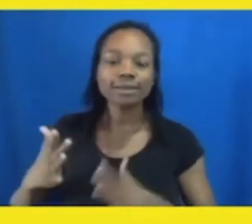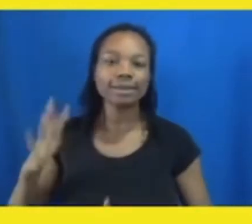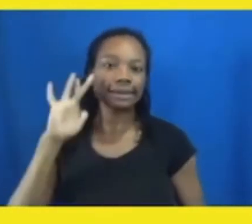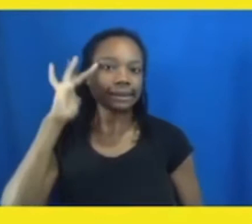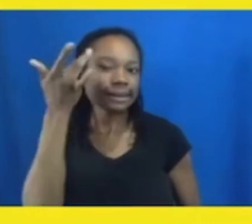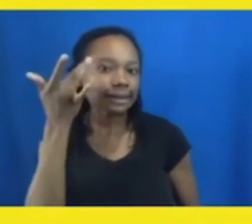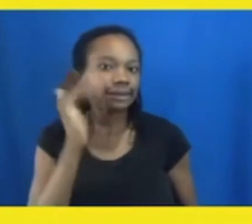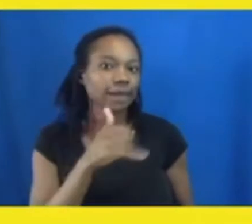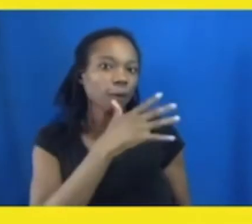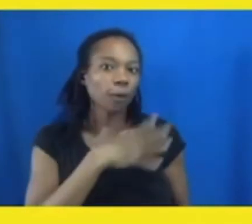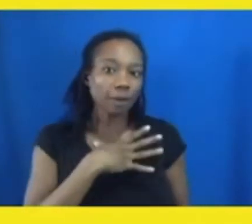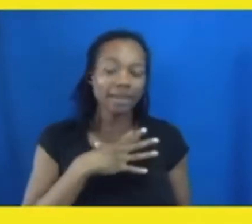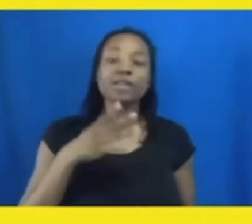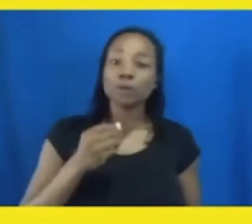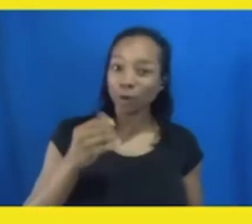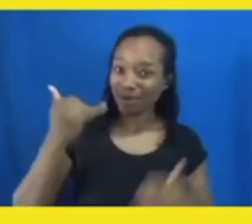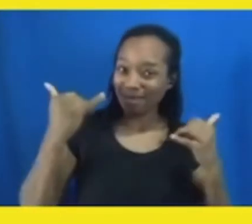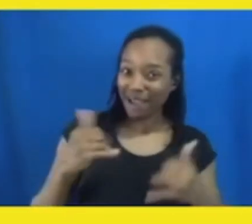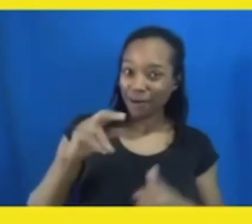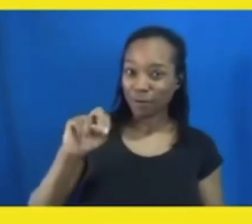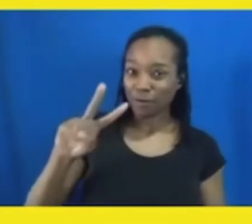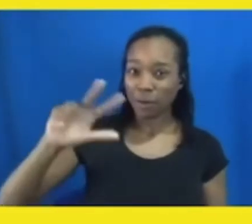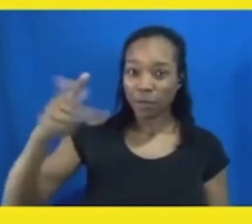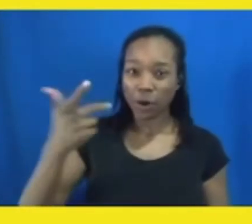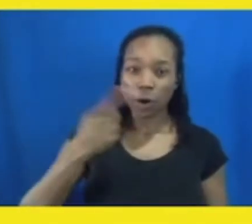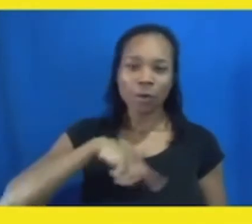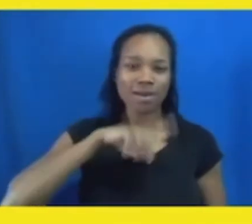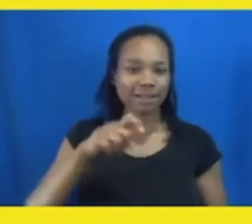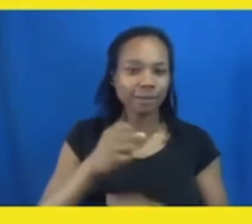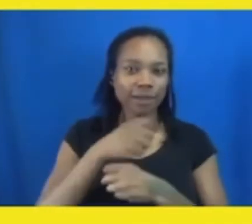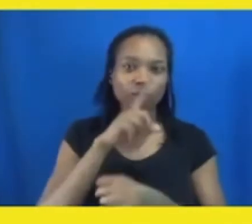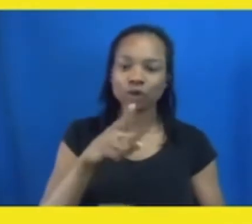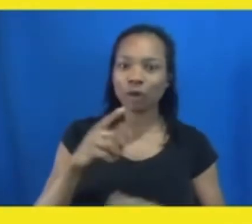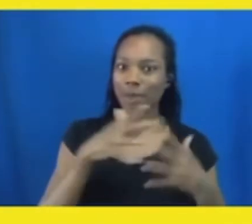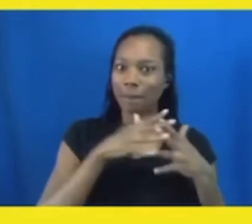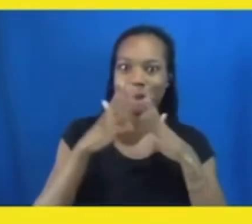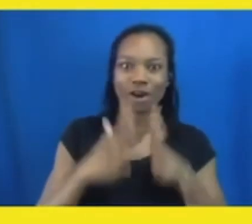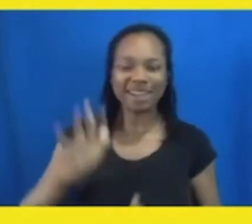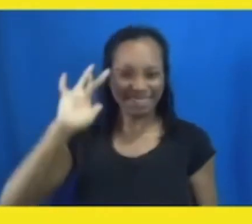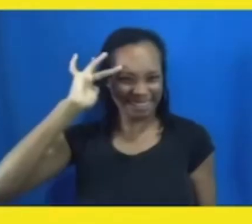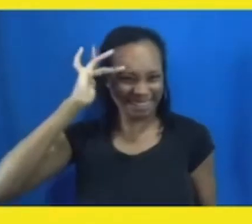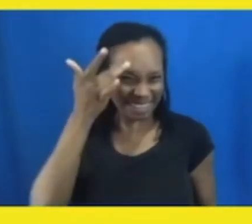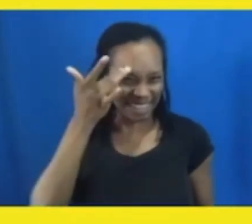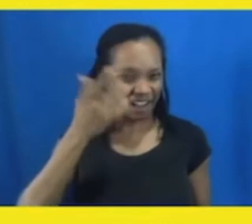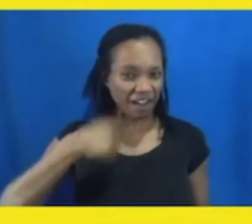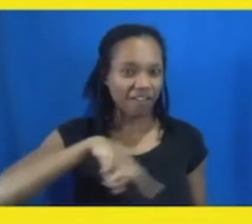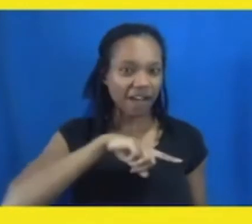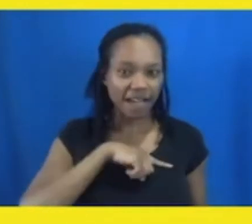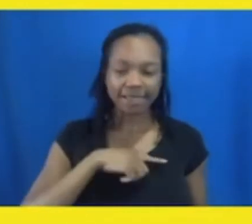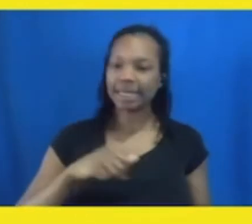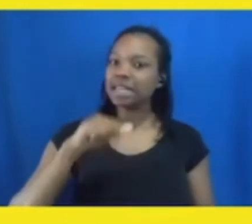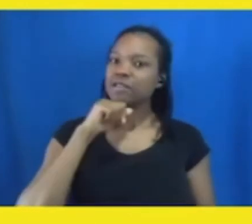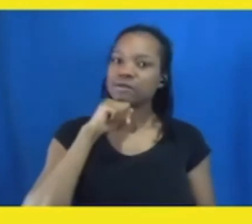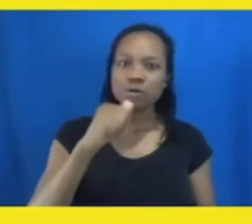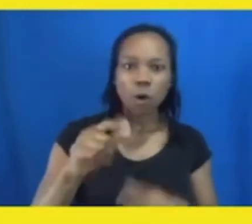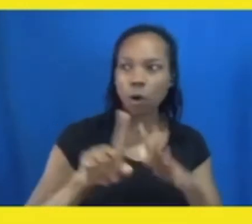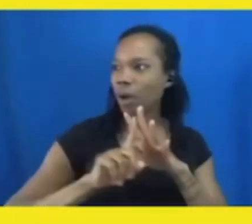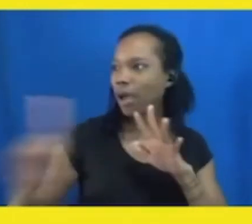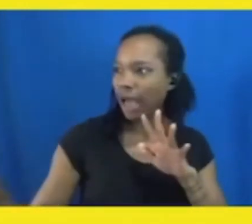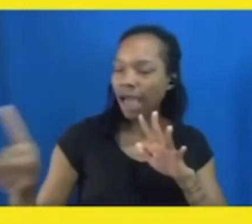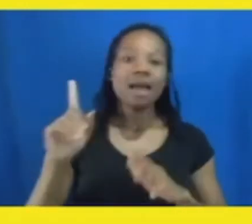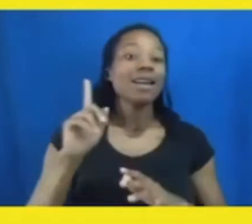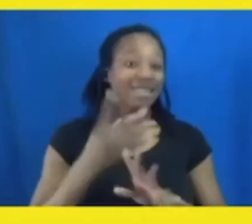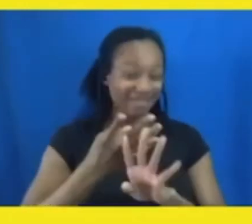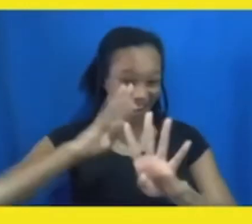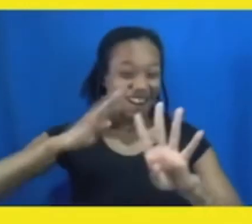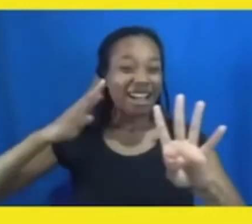tired of dealing with us. Don't you dare get out of line today. Make sure you vote. Make sure you stand in that line. Make sure